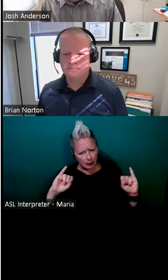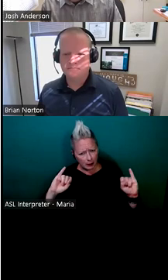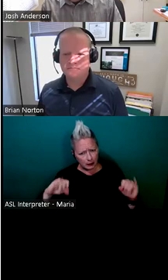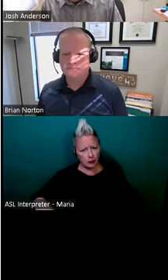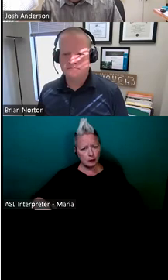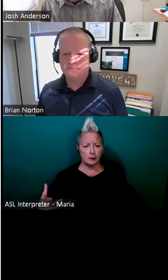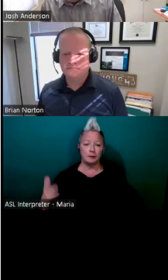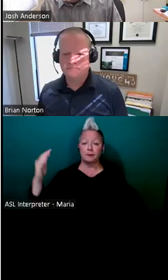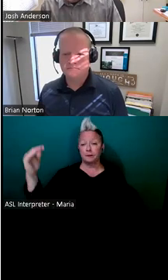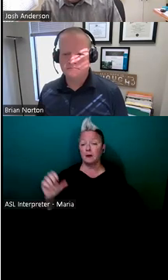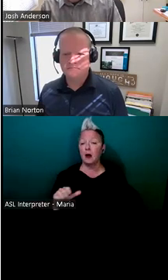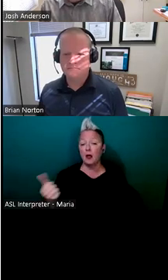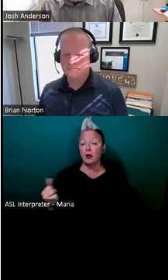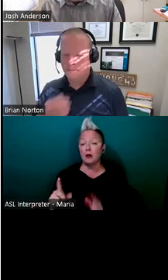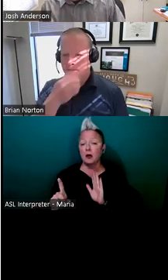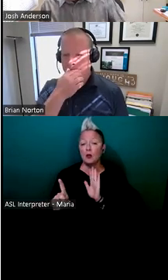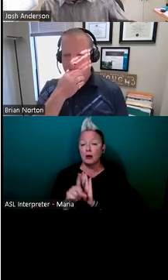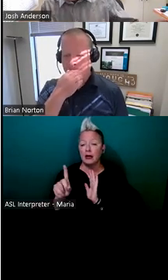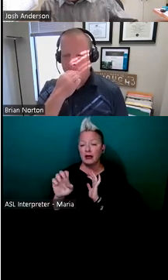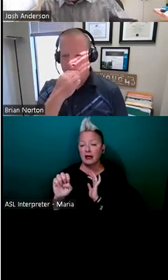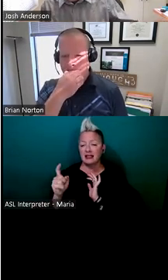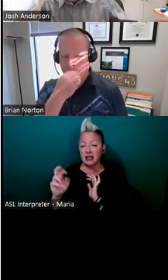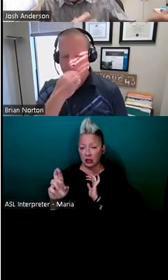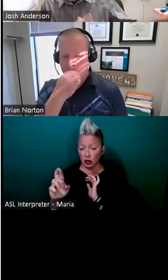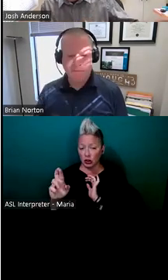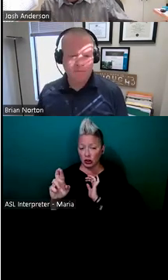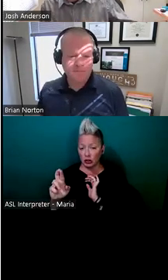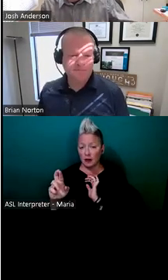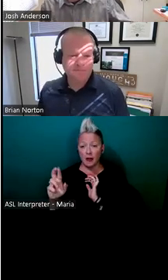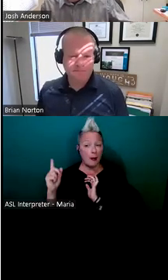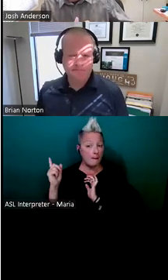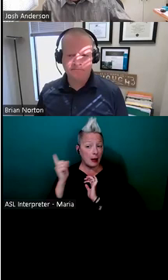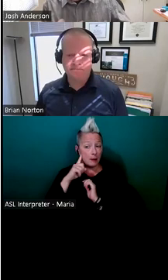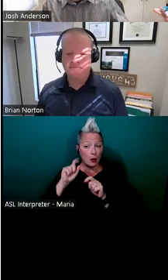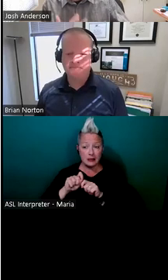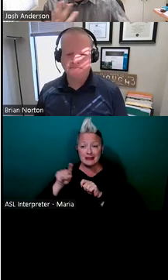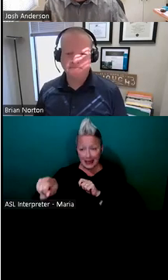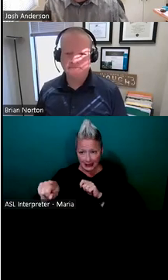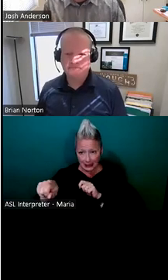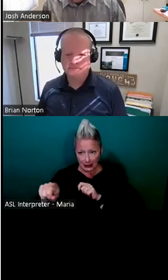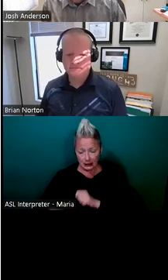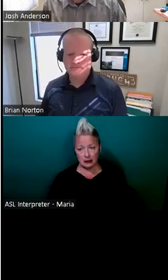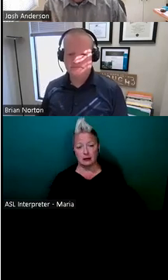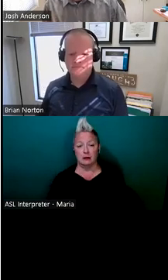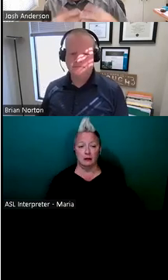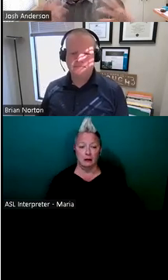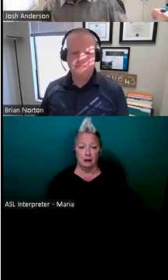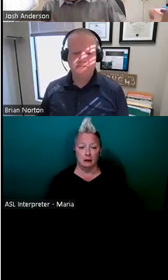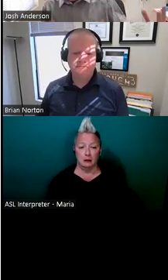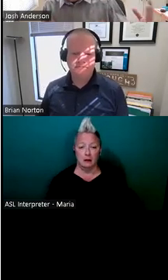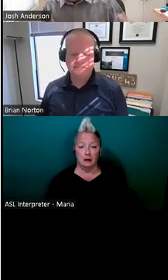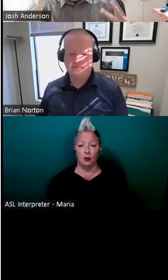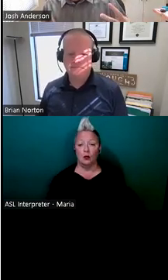extenders. So what these do are they pick up noise and kind of send that information to another piece. So really what we were doing was changing